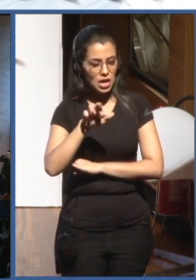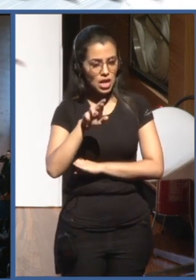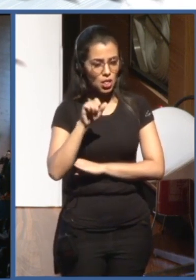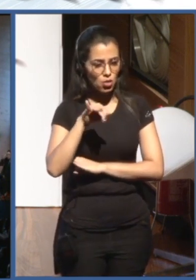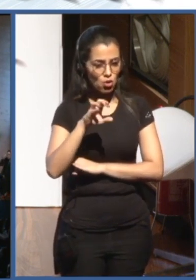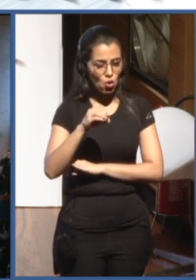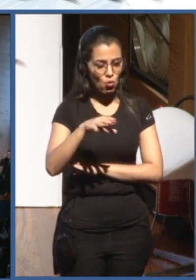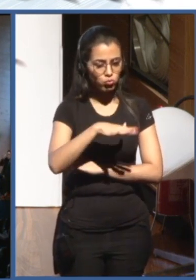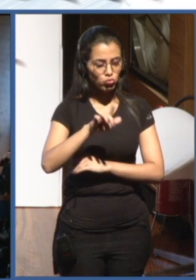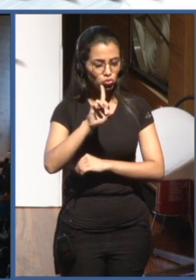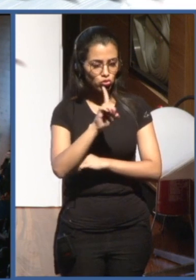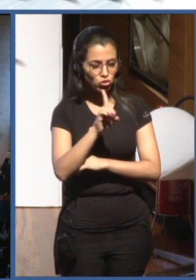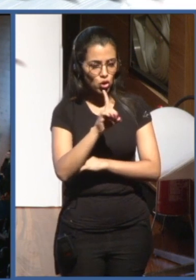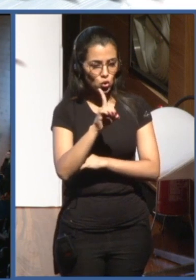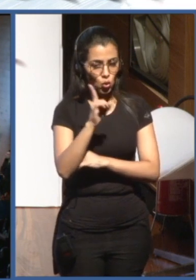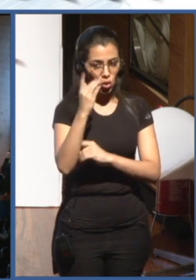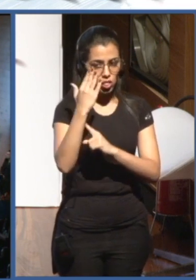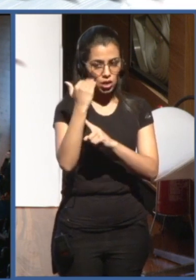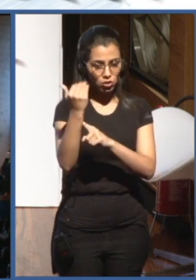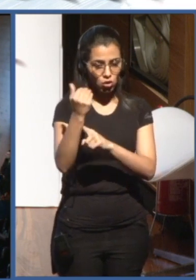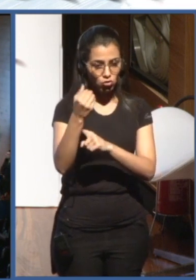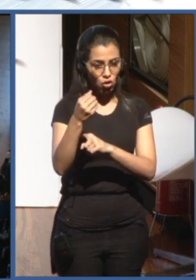close partner and friend, the OECD.